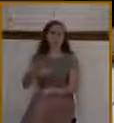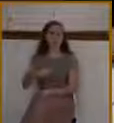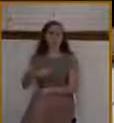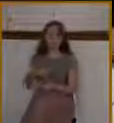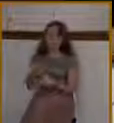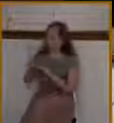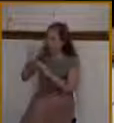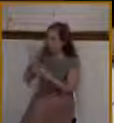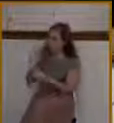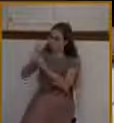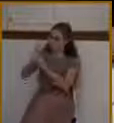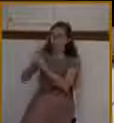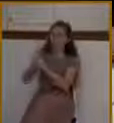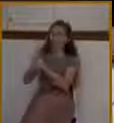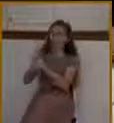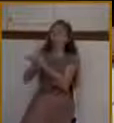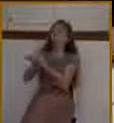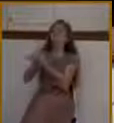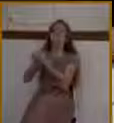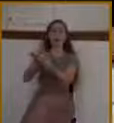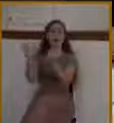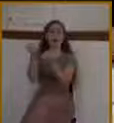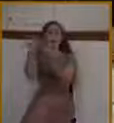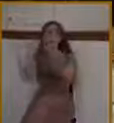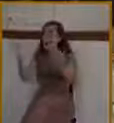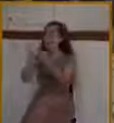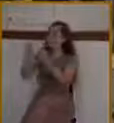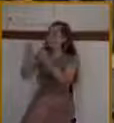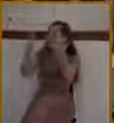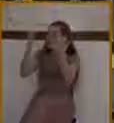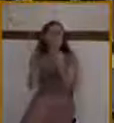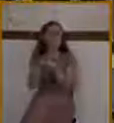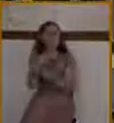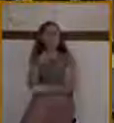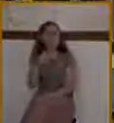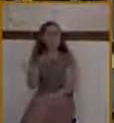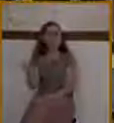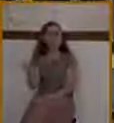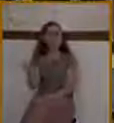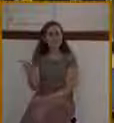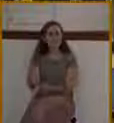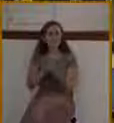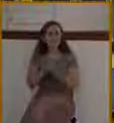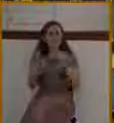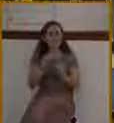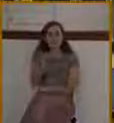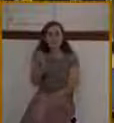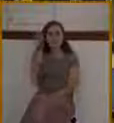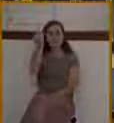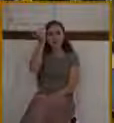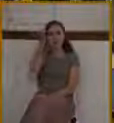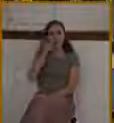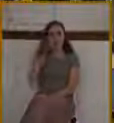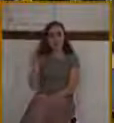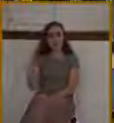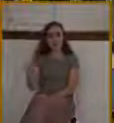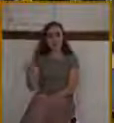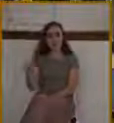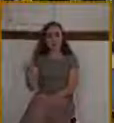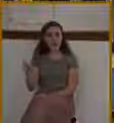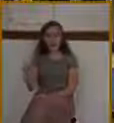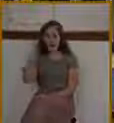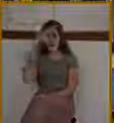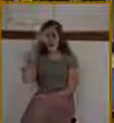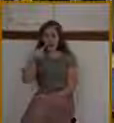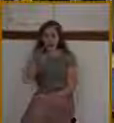And they would cry, Hosanna. By the way, who is this? Who is this? Some of them didn't know what was going on. And we know that their response was